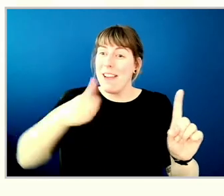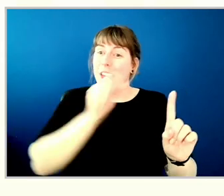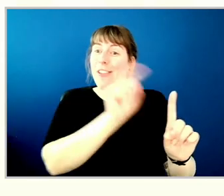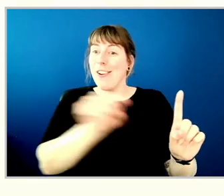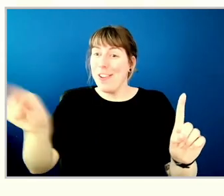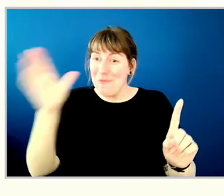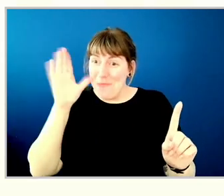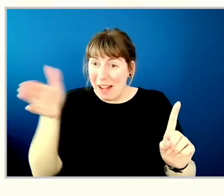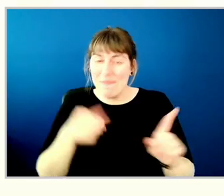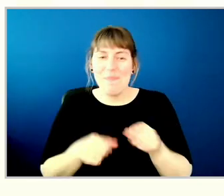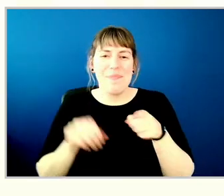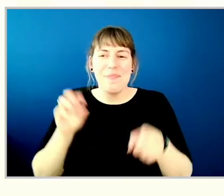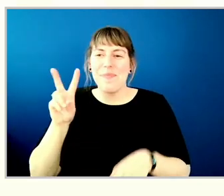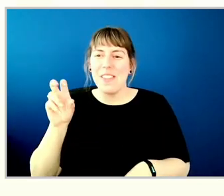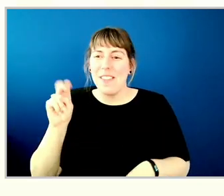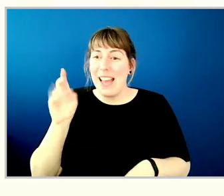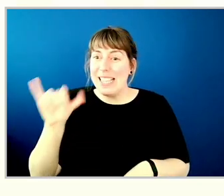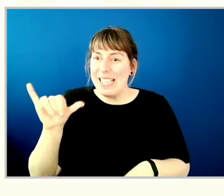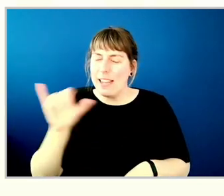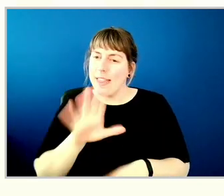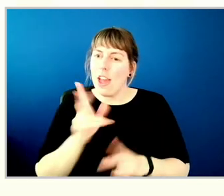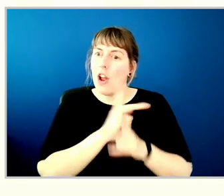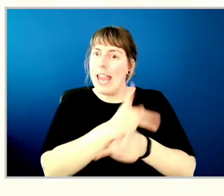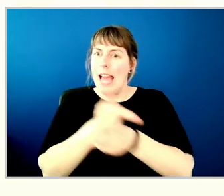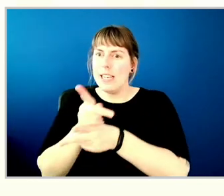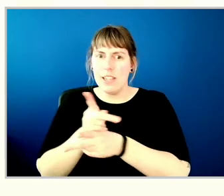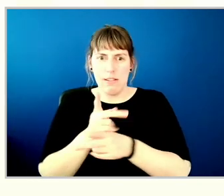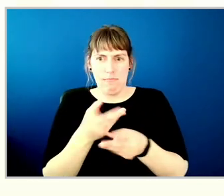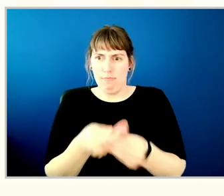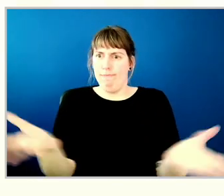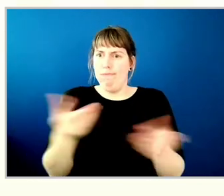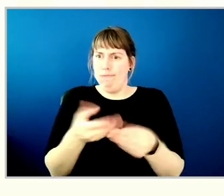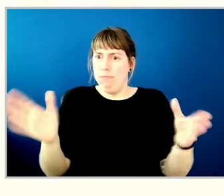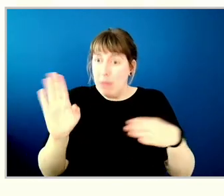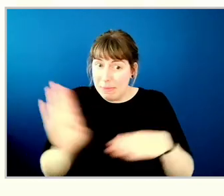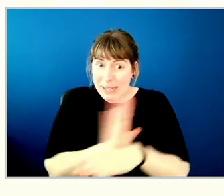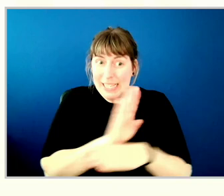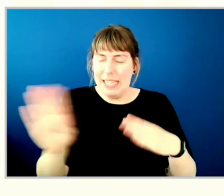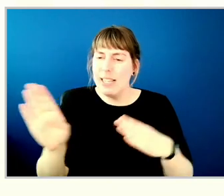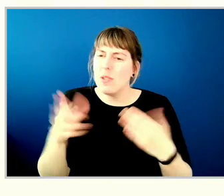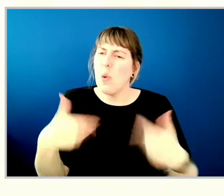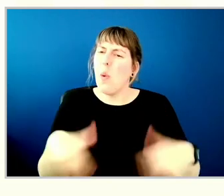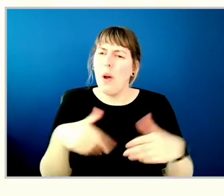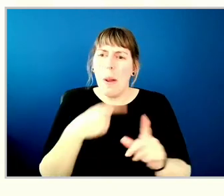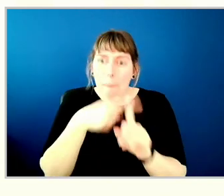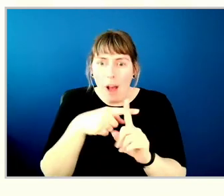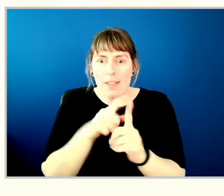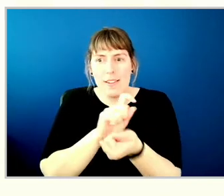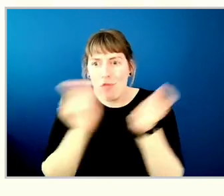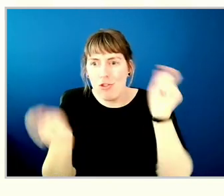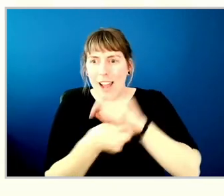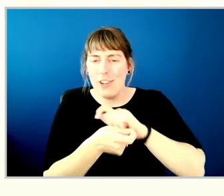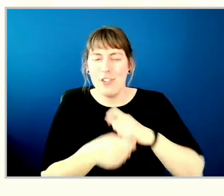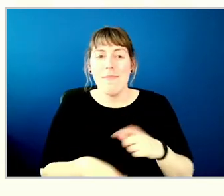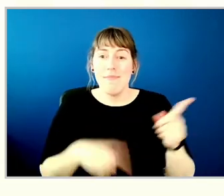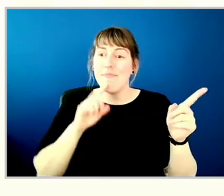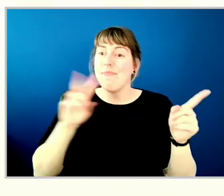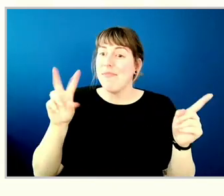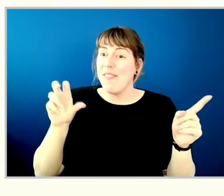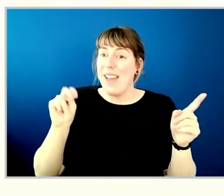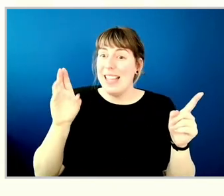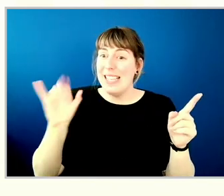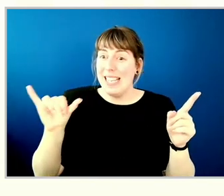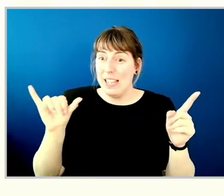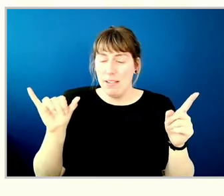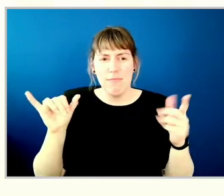Vancity puts so much of their lending back into the hands of businesses that actually make a change. I think Vancity is definitely trying to